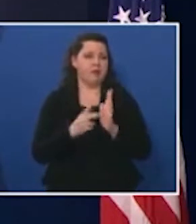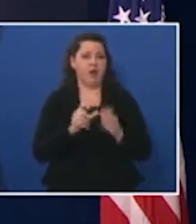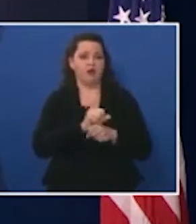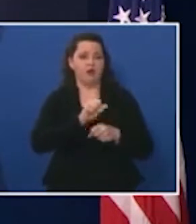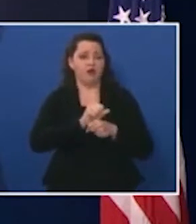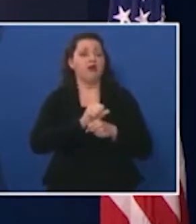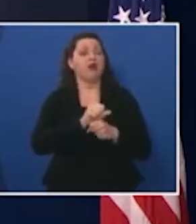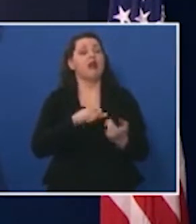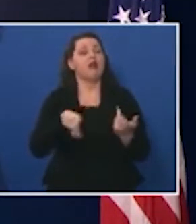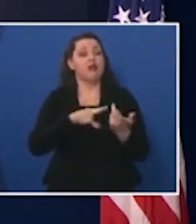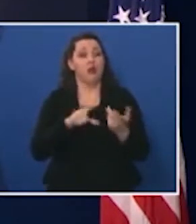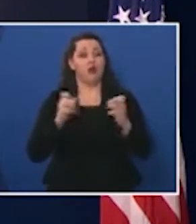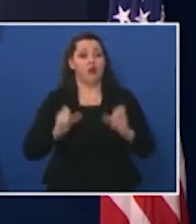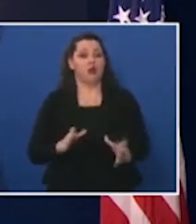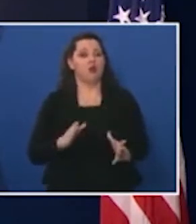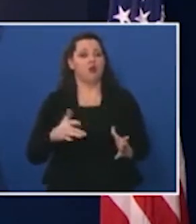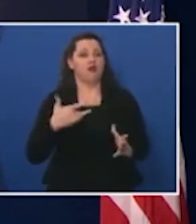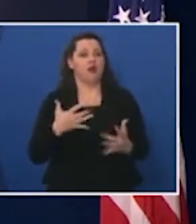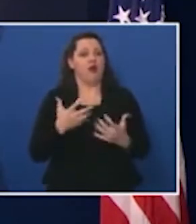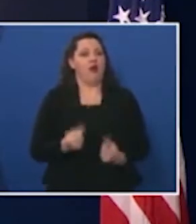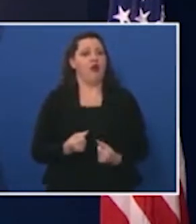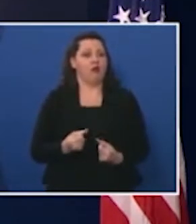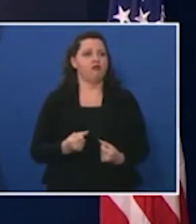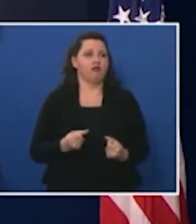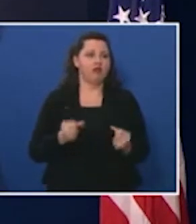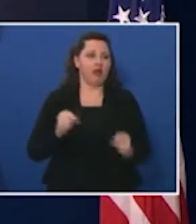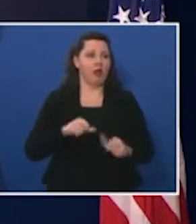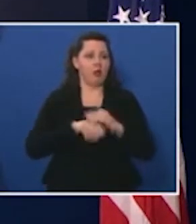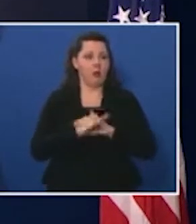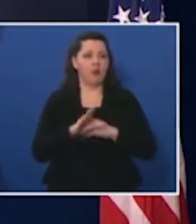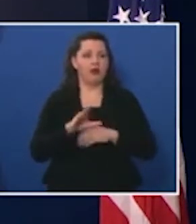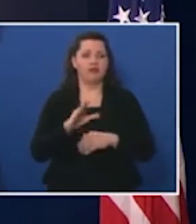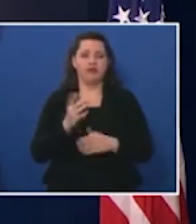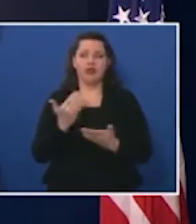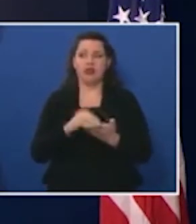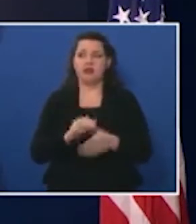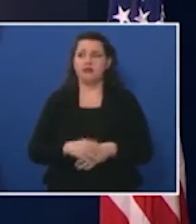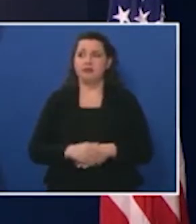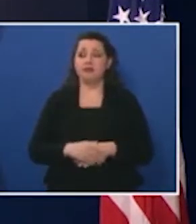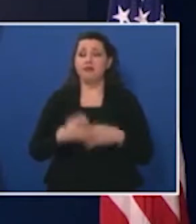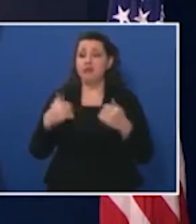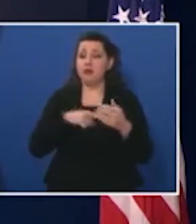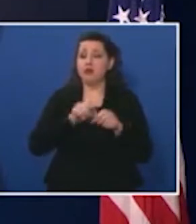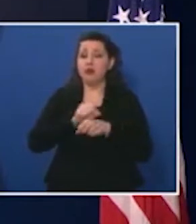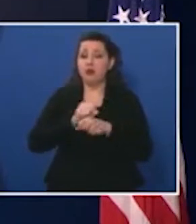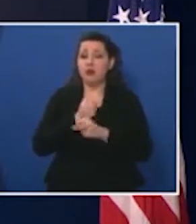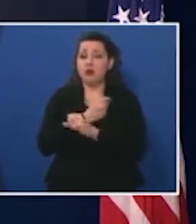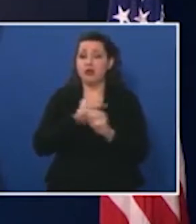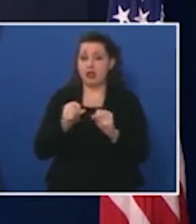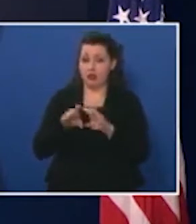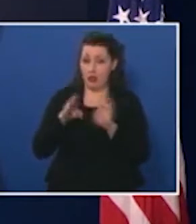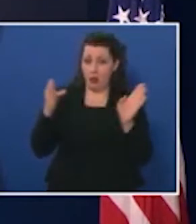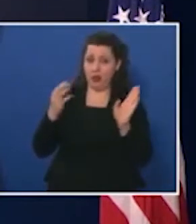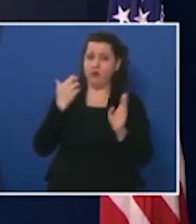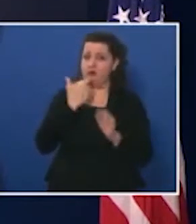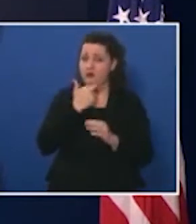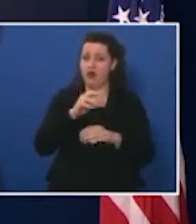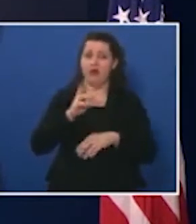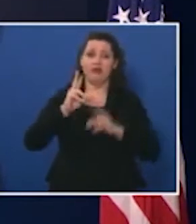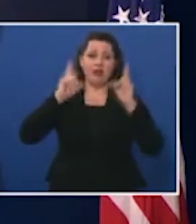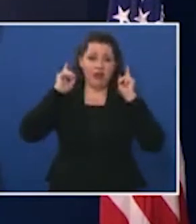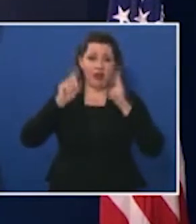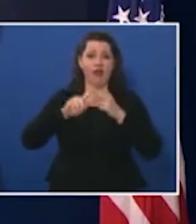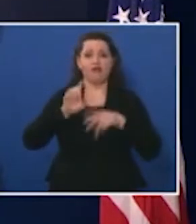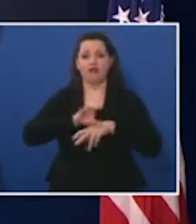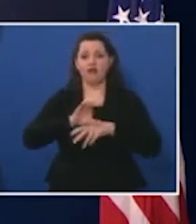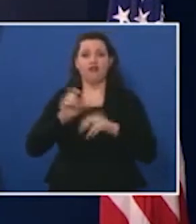consumers the confidence that they need as we work to safely open our restaurants salons churches gyms